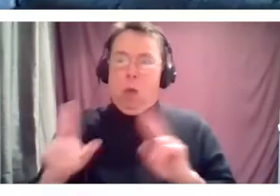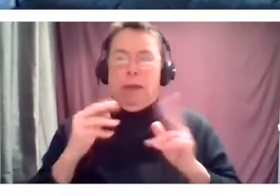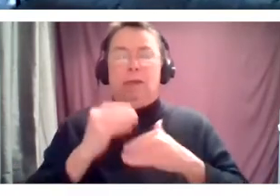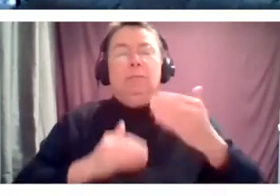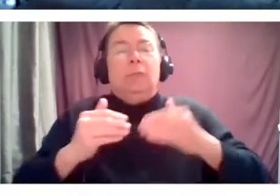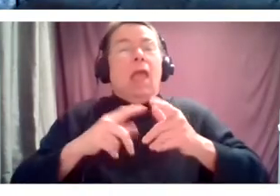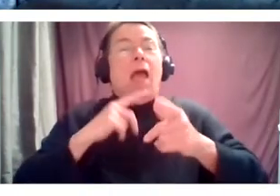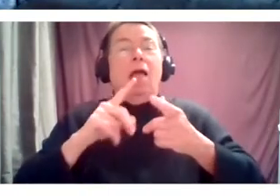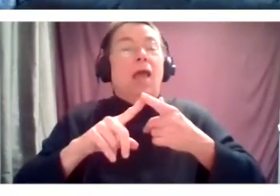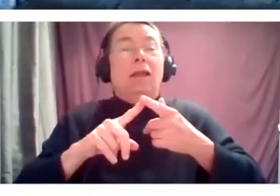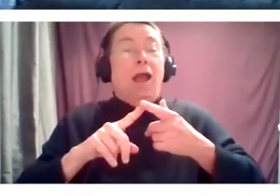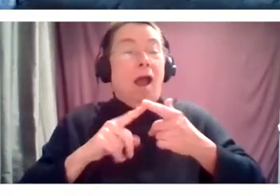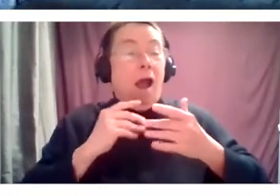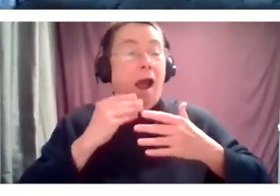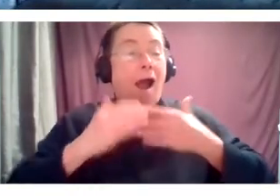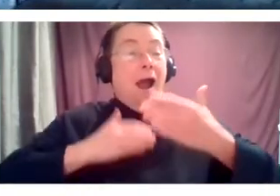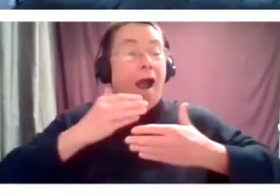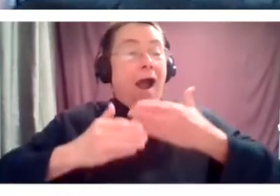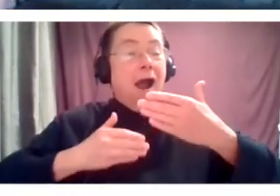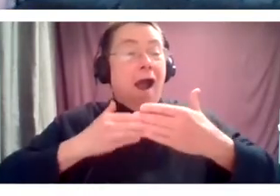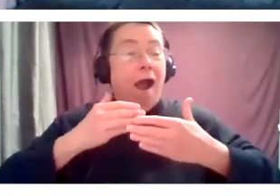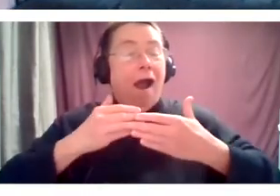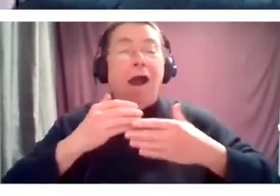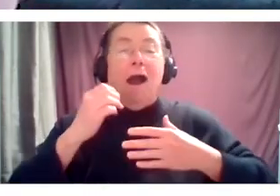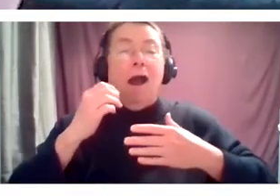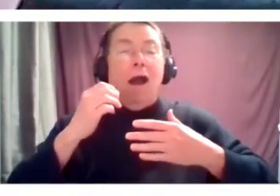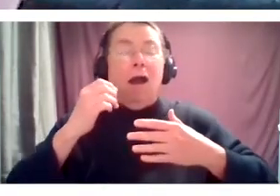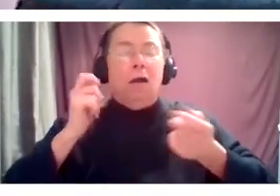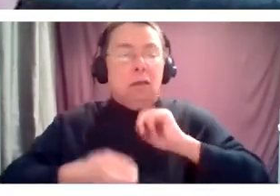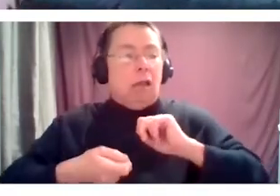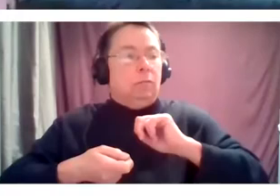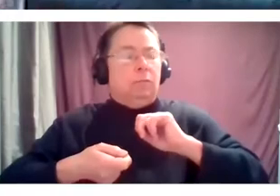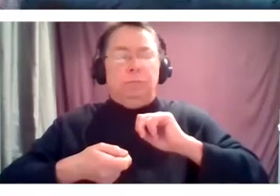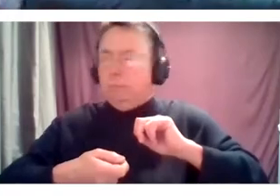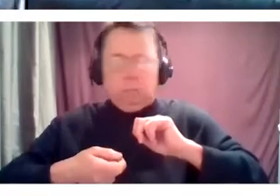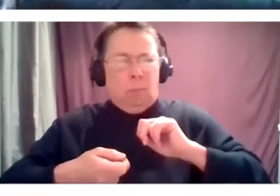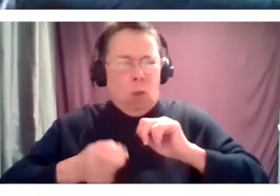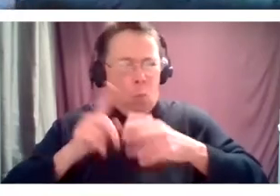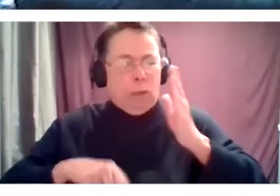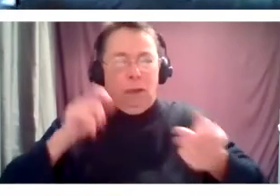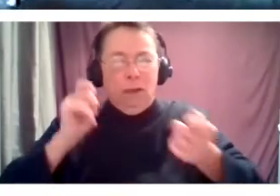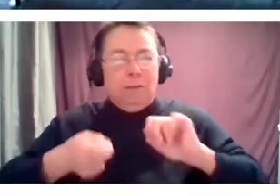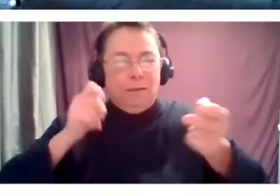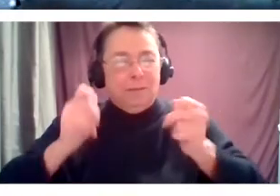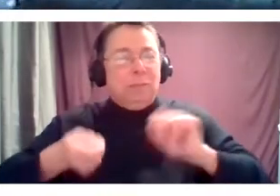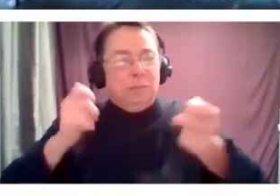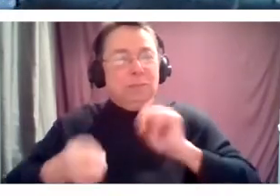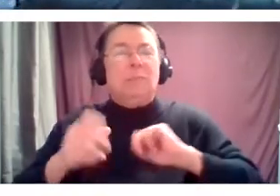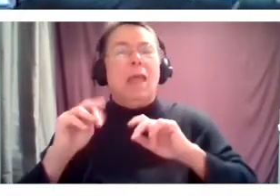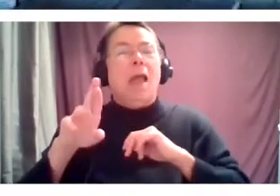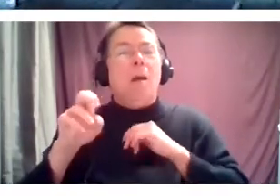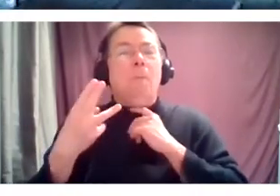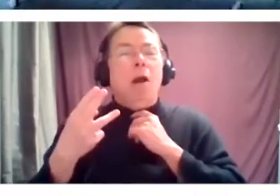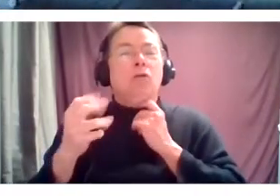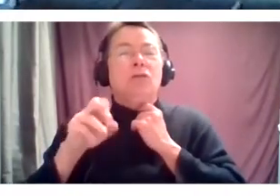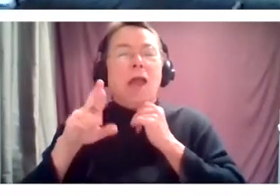every day was a change. So that whole period of time was like plan A, plan B,